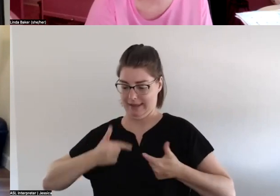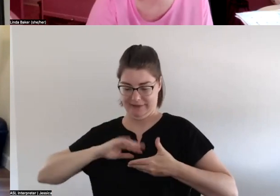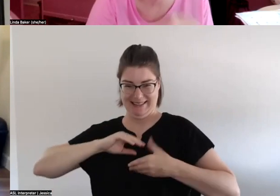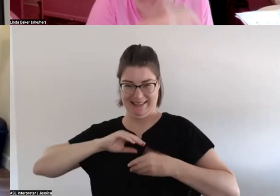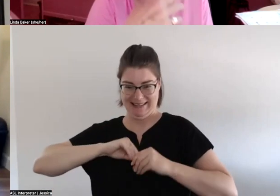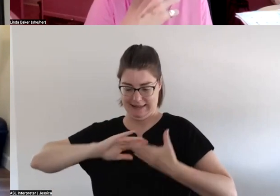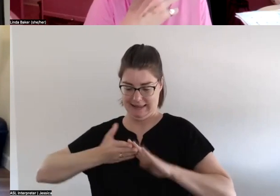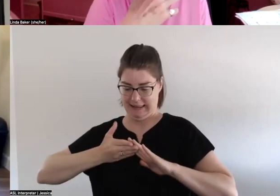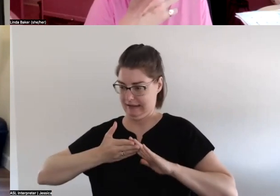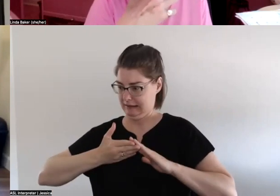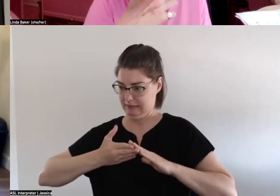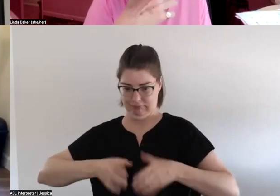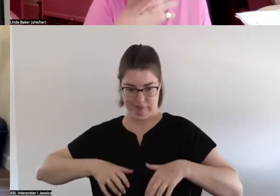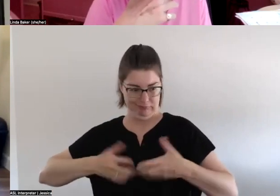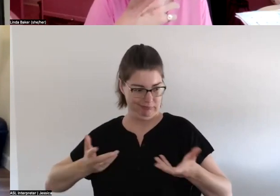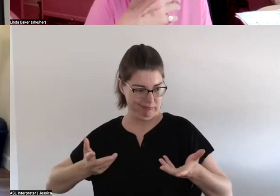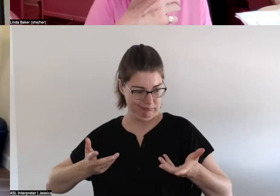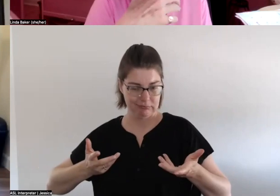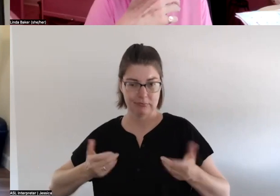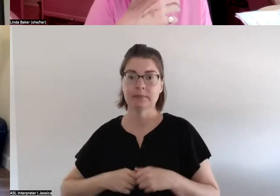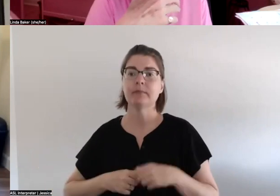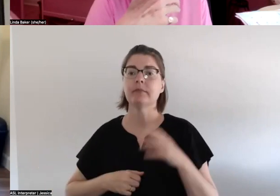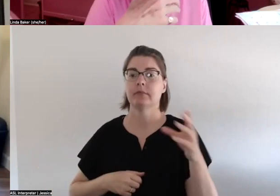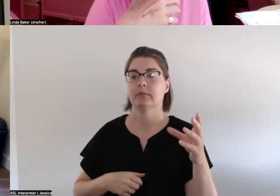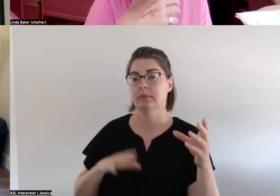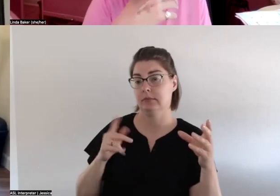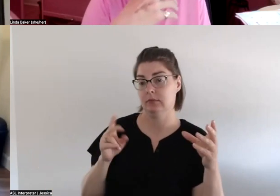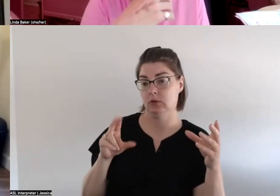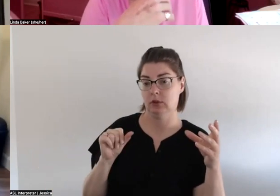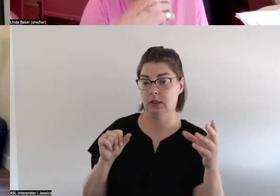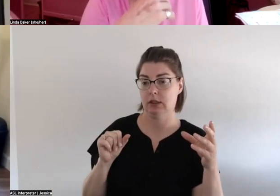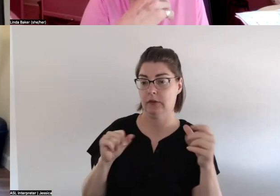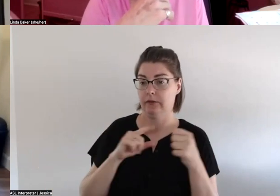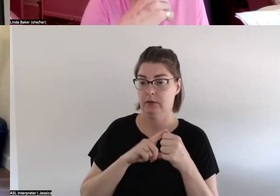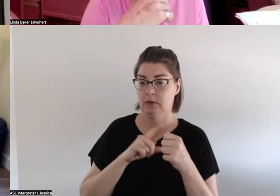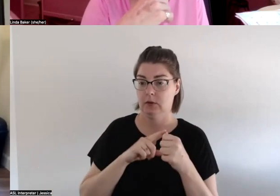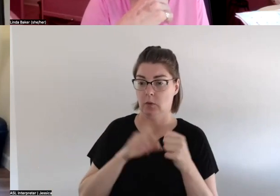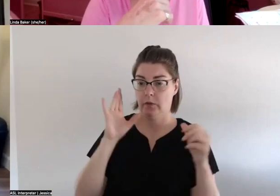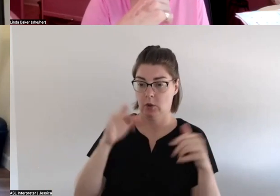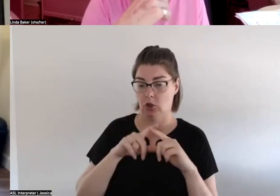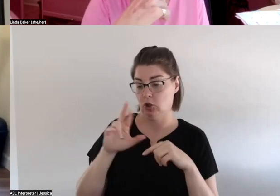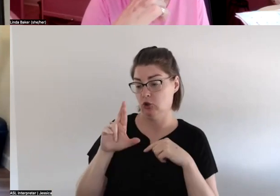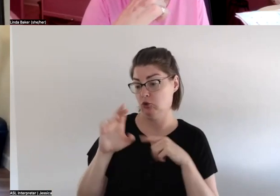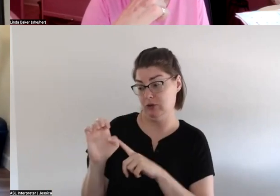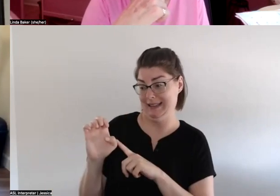location so i i think first of all i'd like to address the re